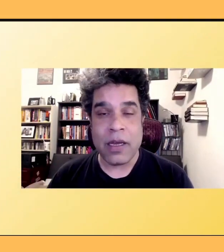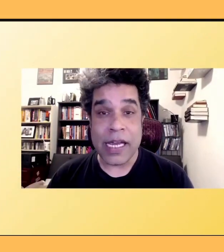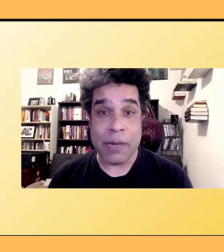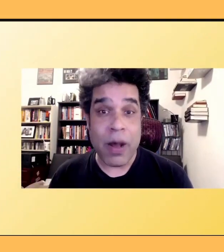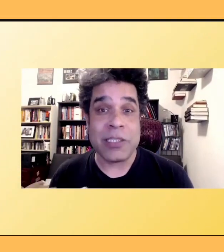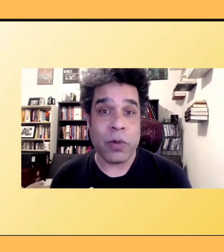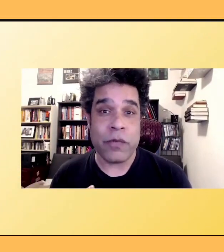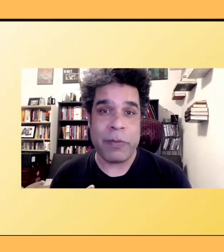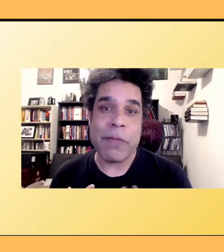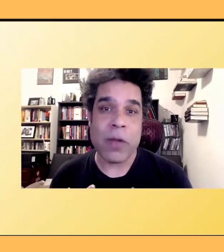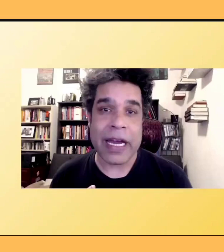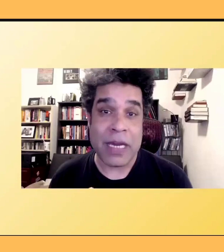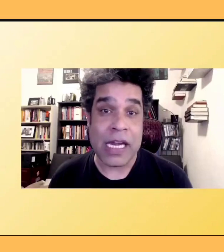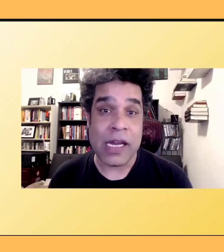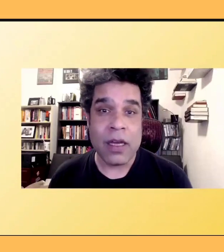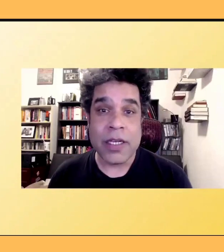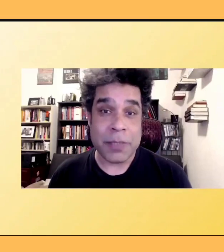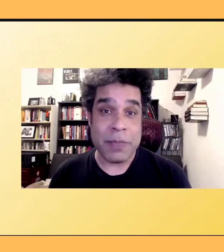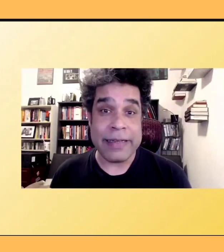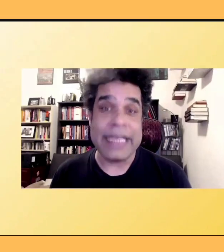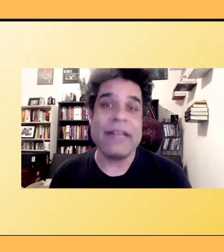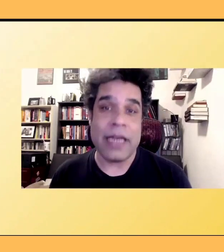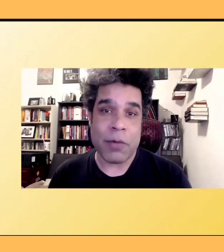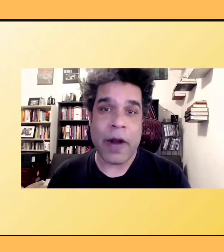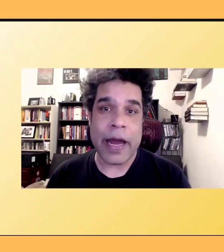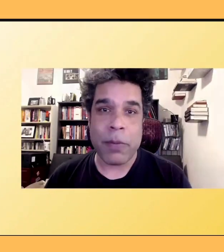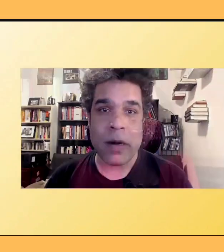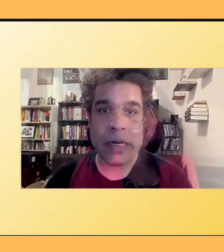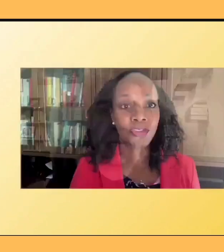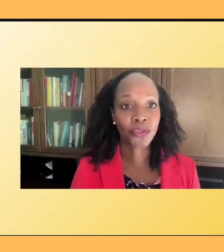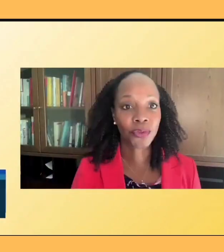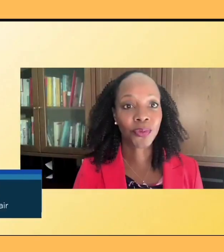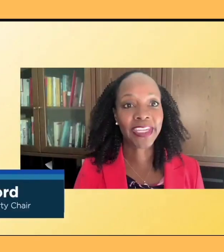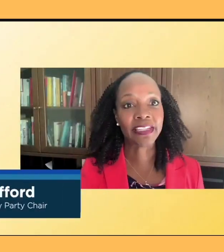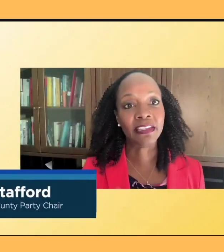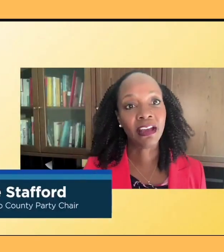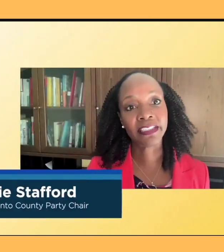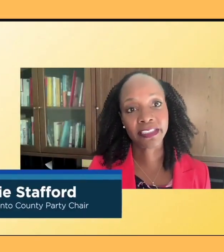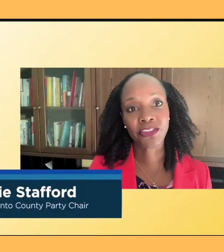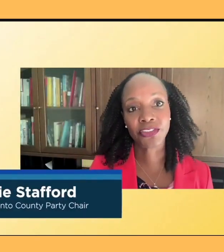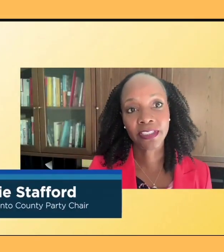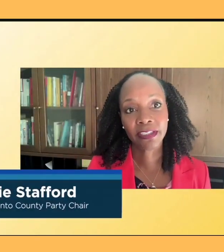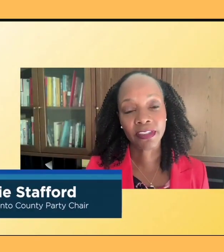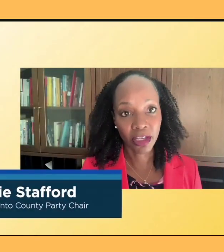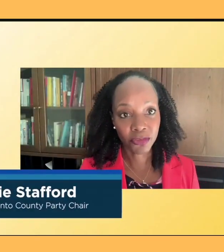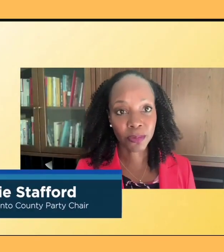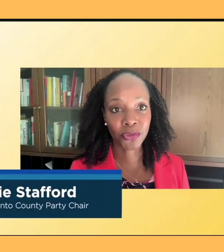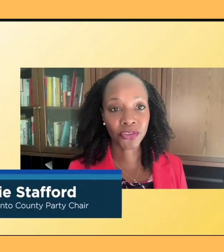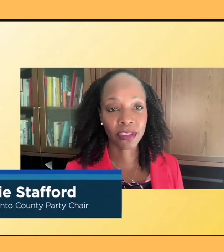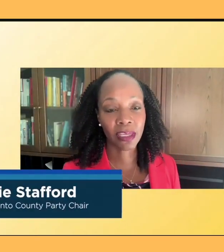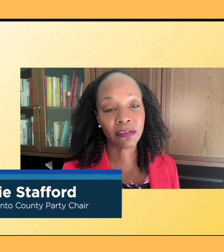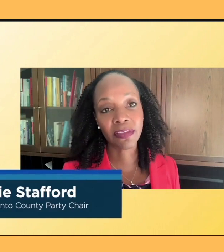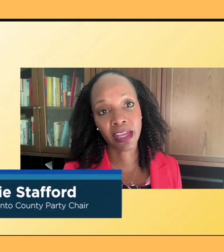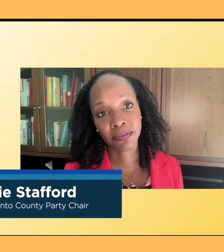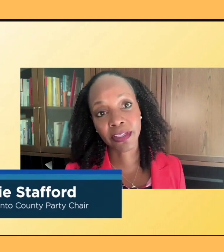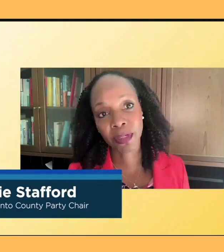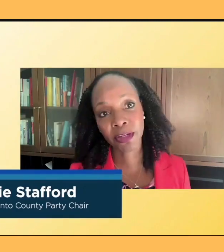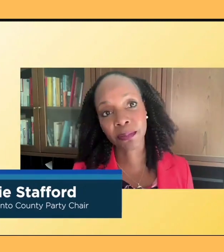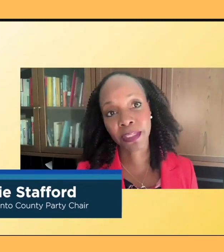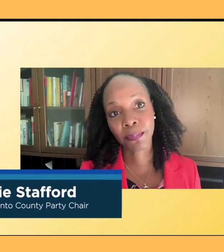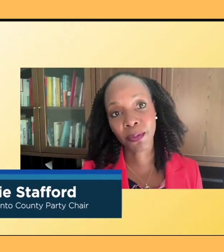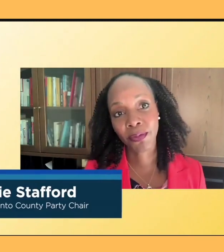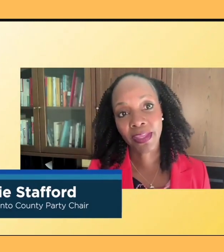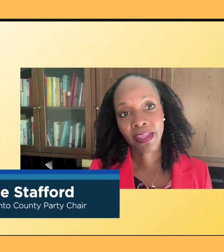to be in the Democratic Party. To acknowledge the contribution of the African American people that has been